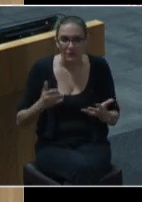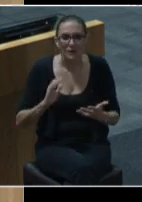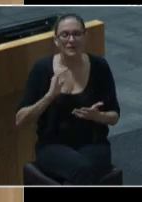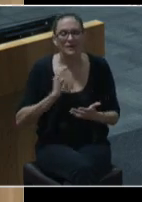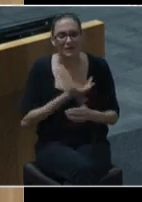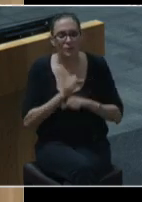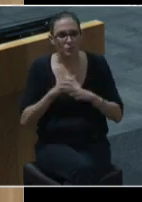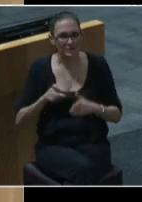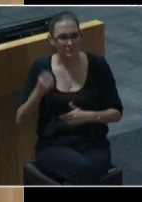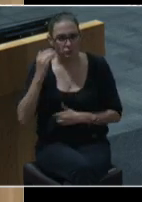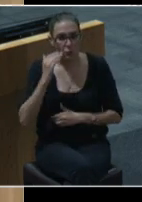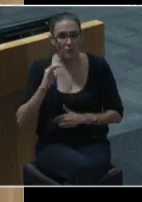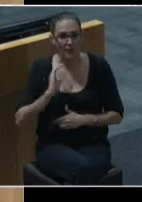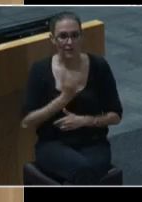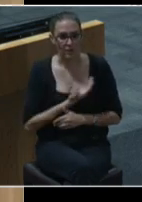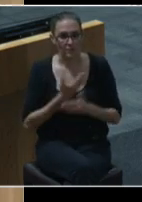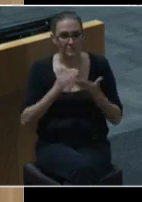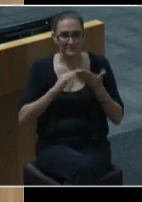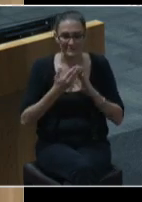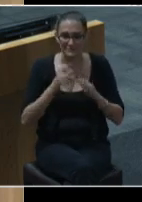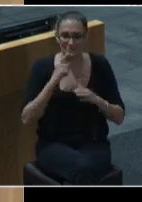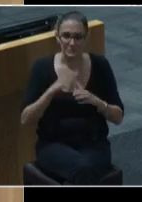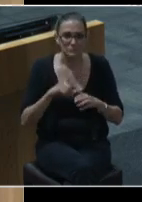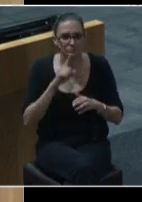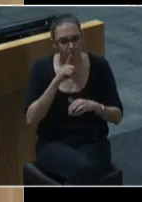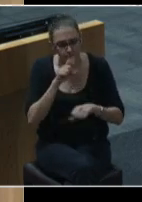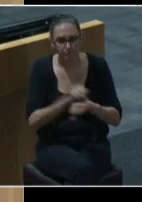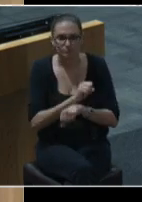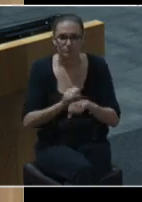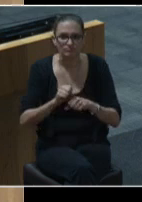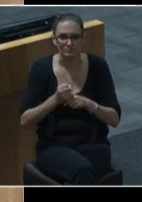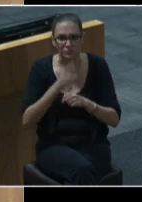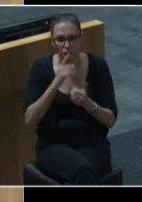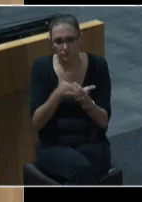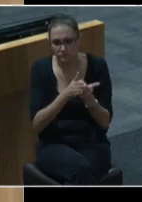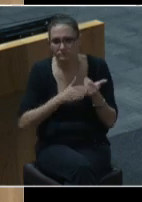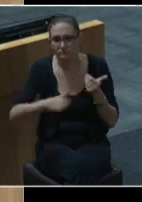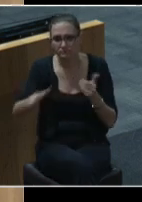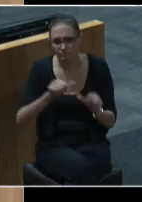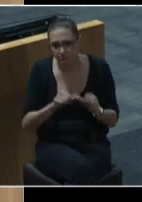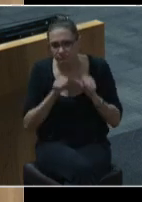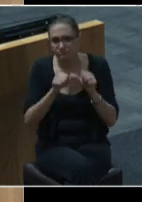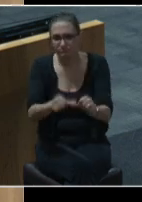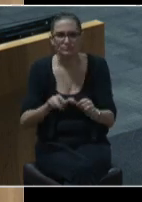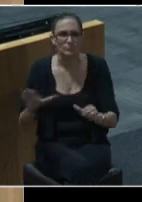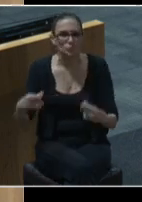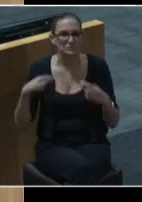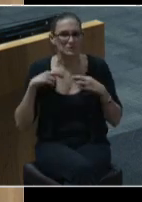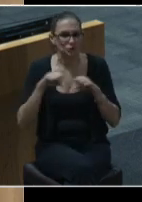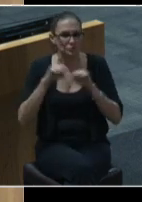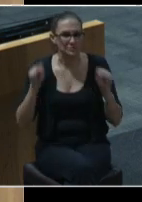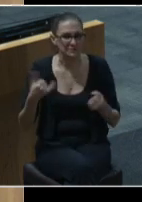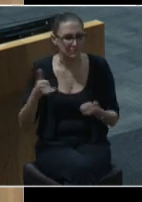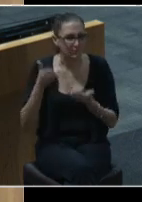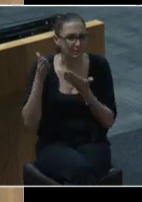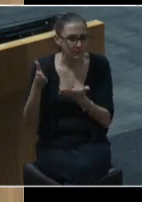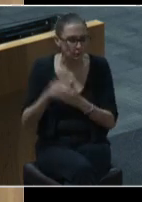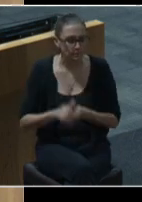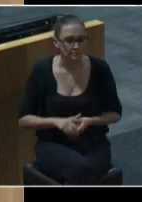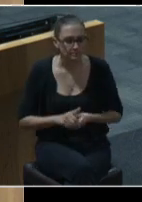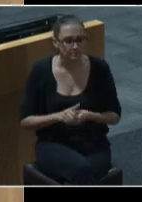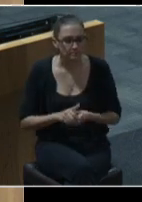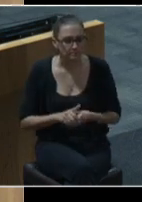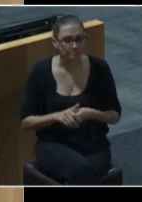city is taking every necessary step to shore up the long-term sustainability of their retirement systems. Although our